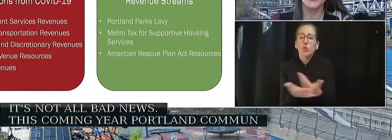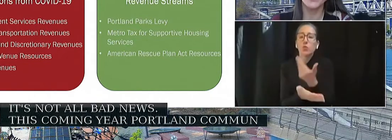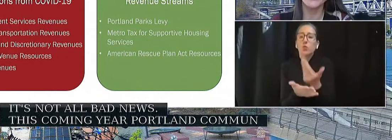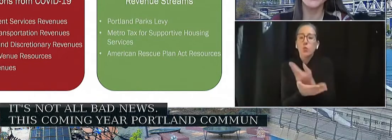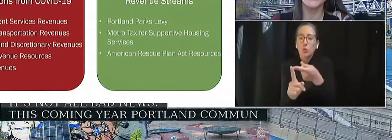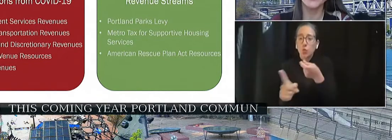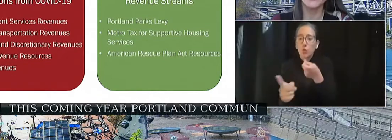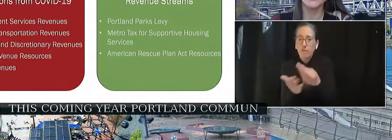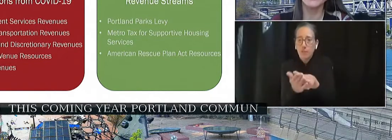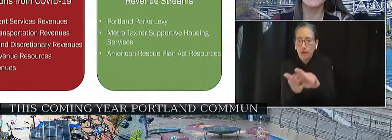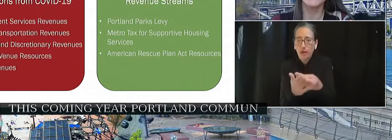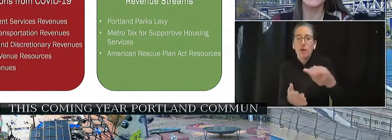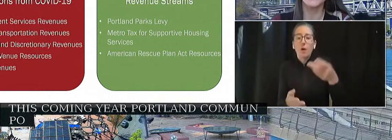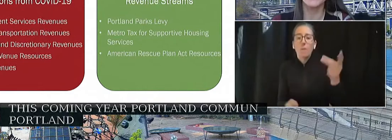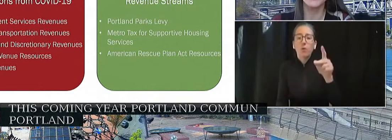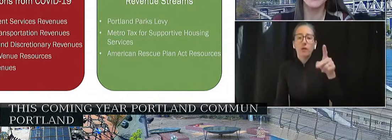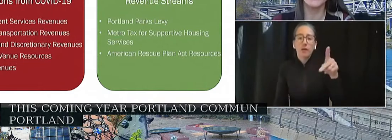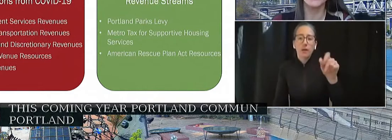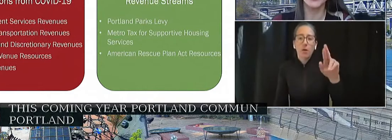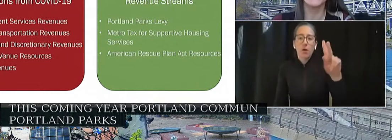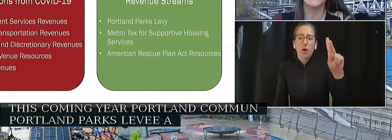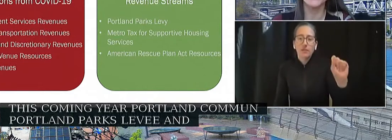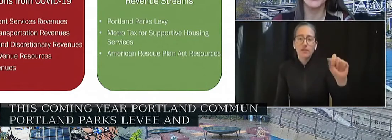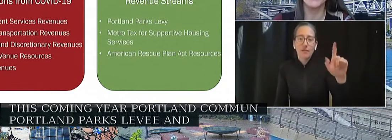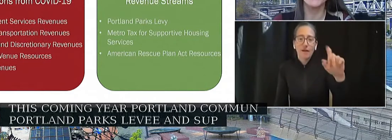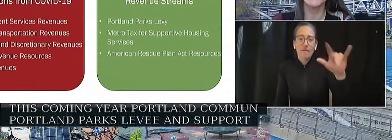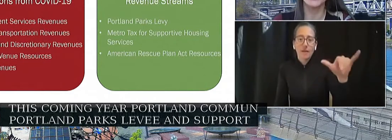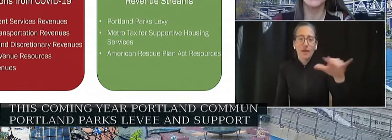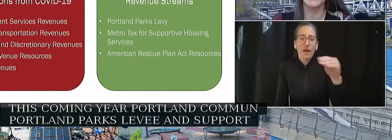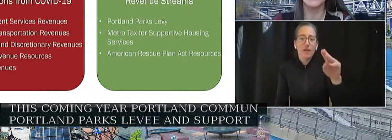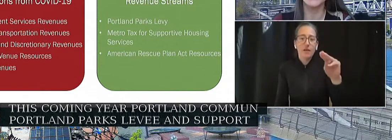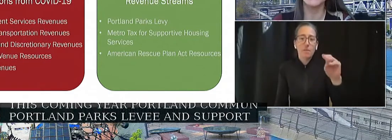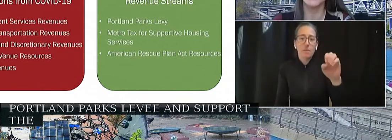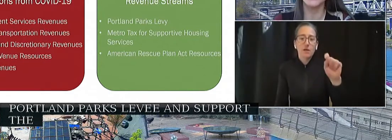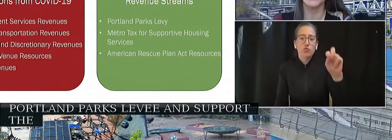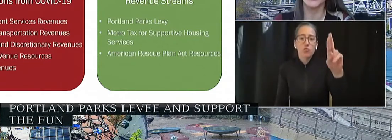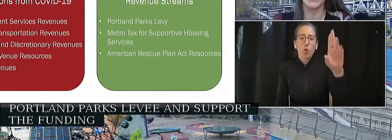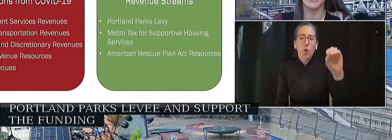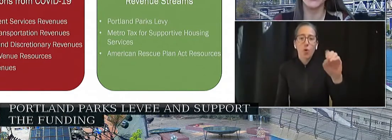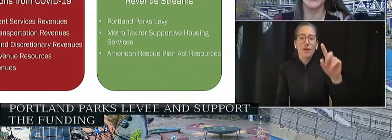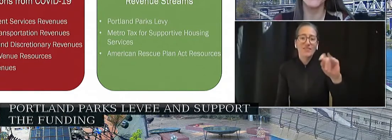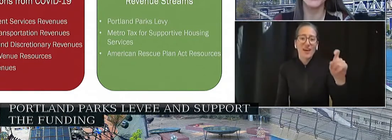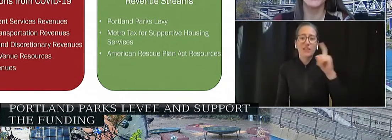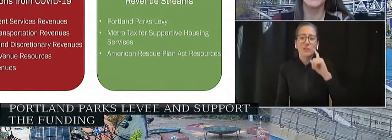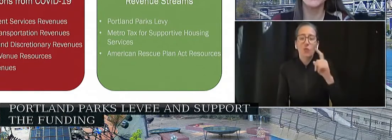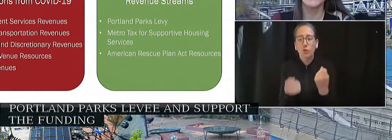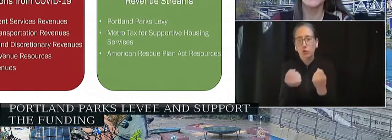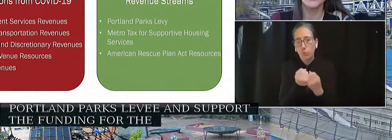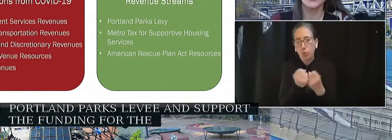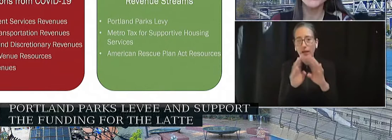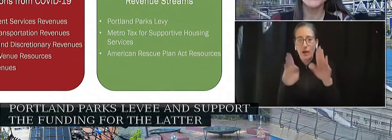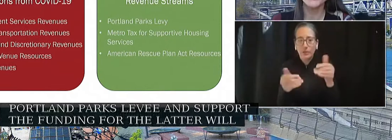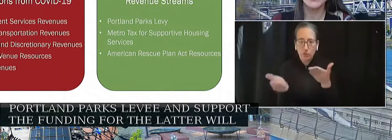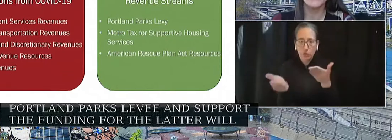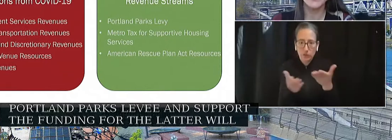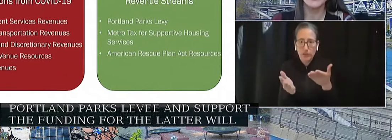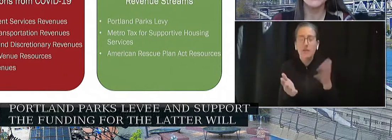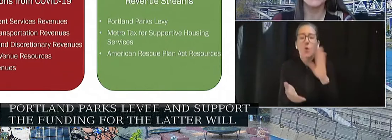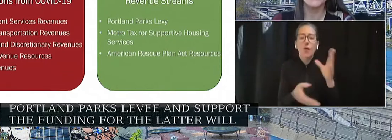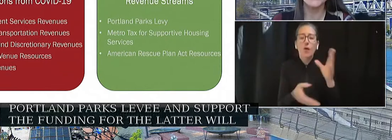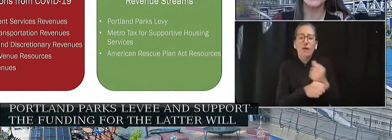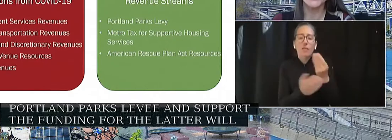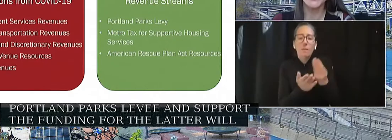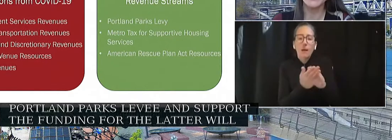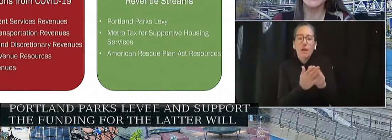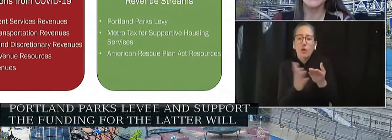Tax for Supportive Housing Services. The funding for the latter will come to the Joint Office of Homeless Services via Multnomah County. We are also awaiting